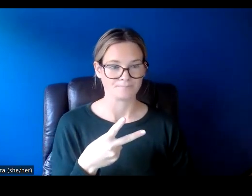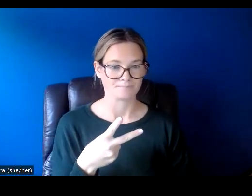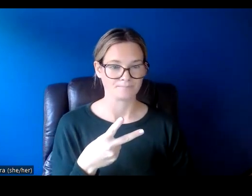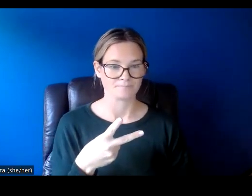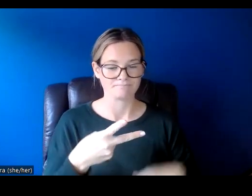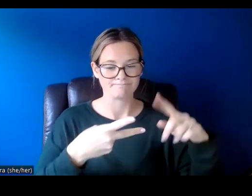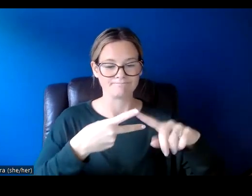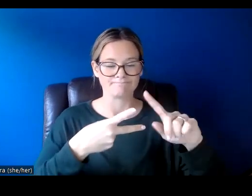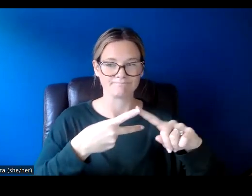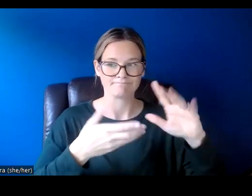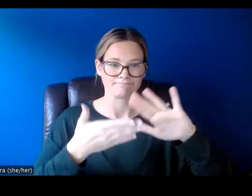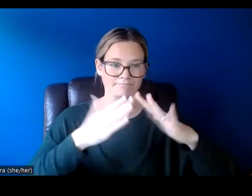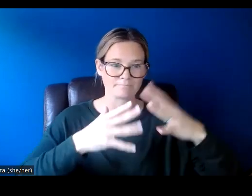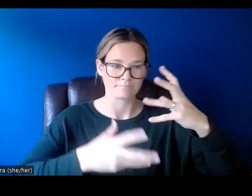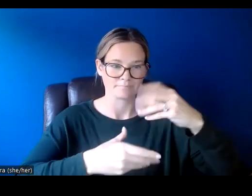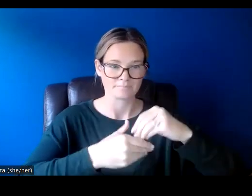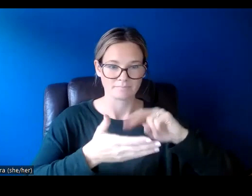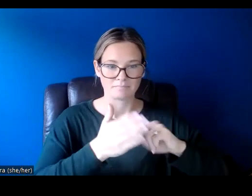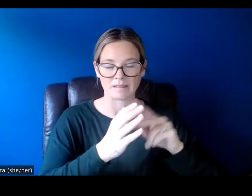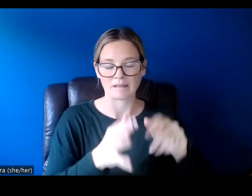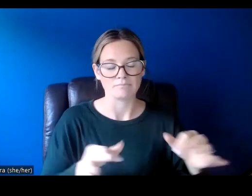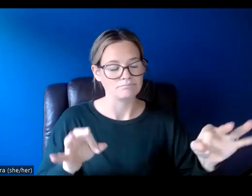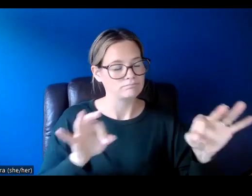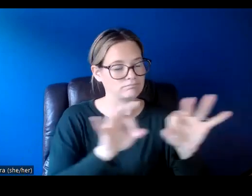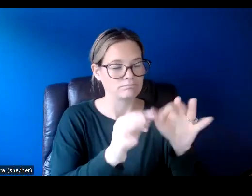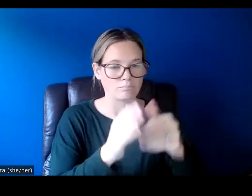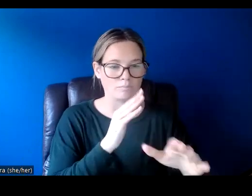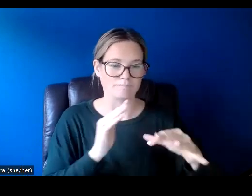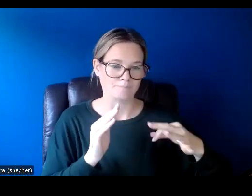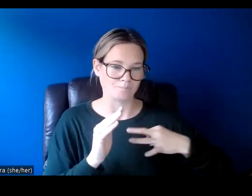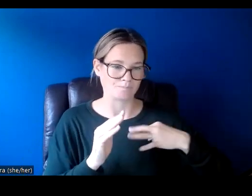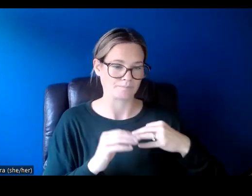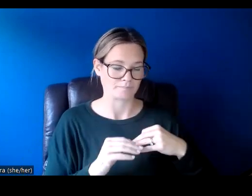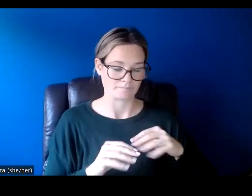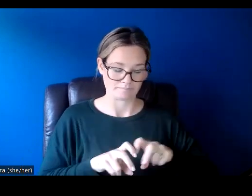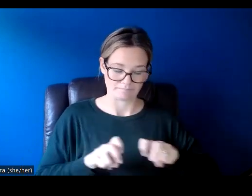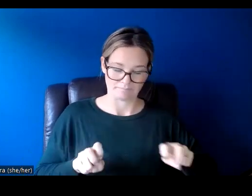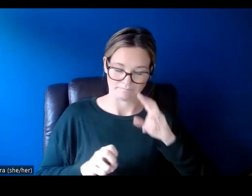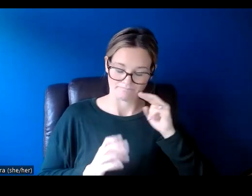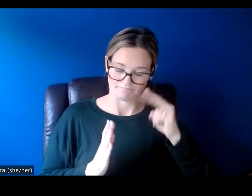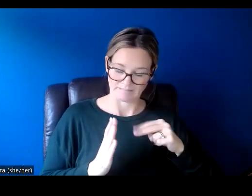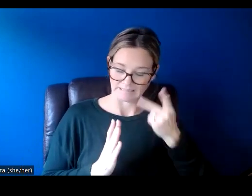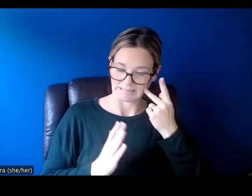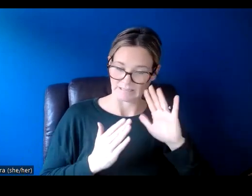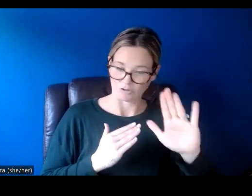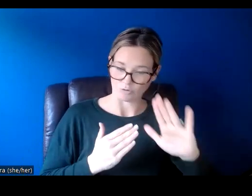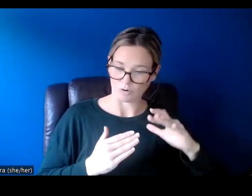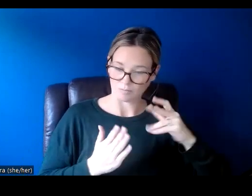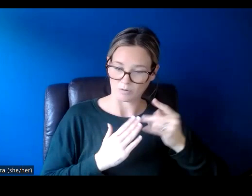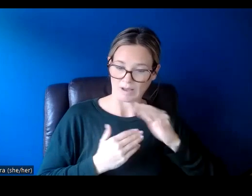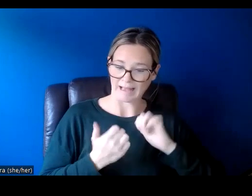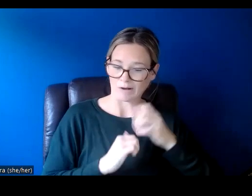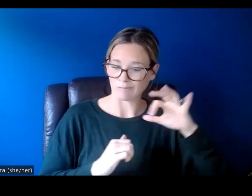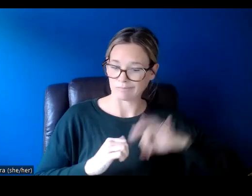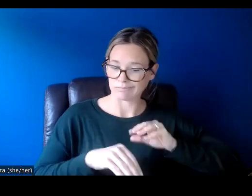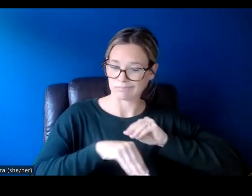Community engagement is an essential part of your application. Assessors are looking to see how your project will benefit the community